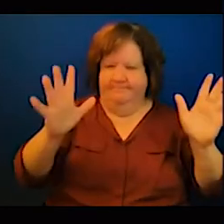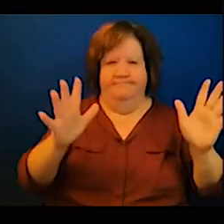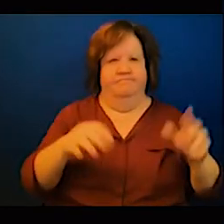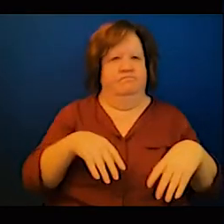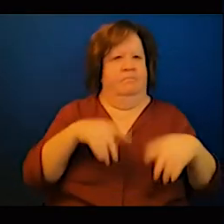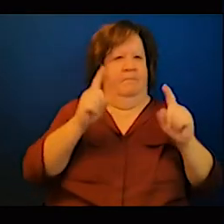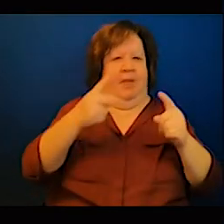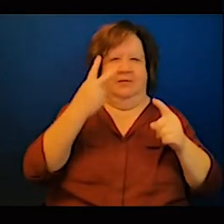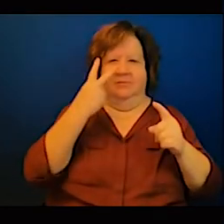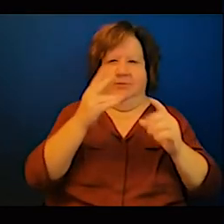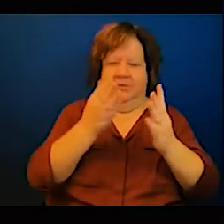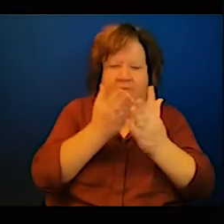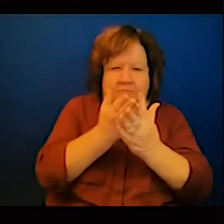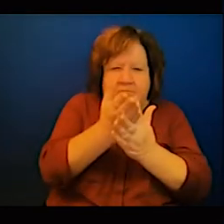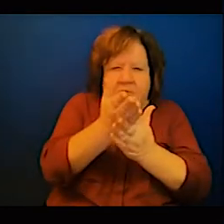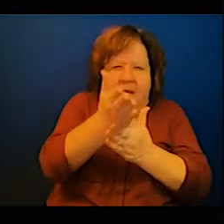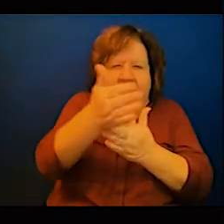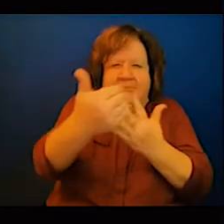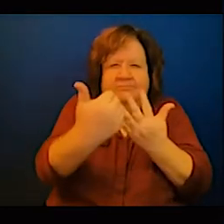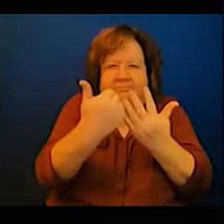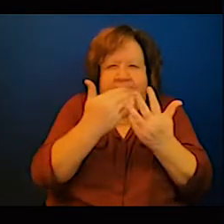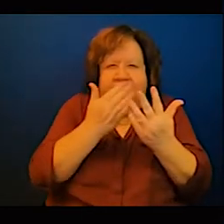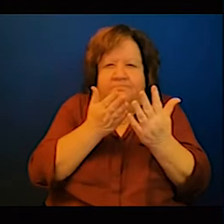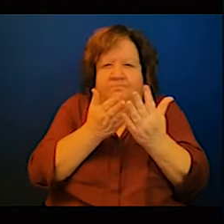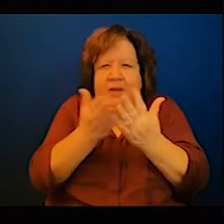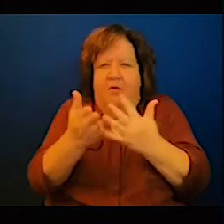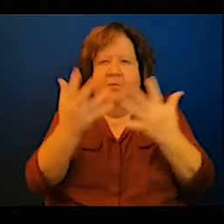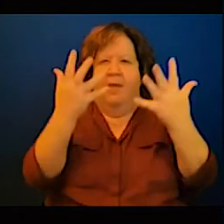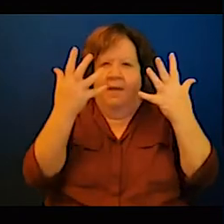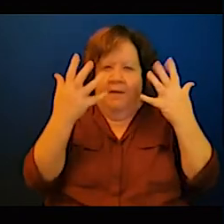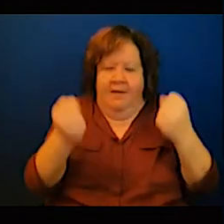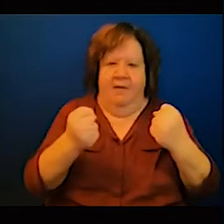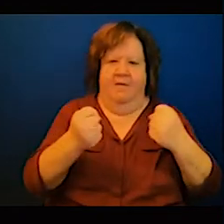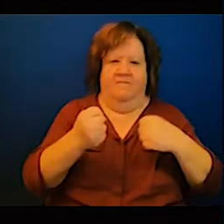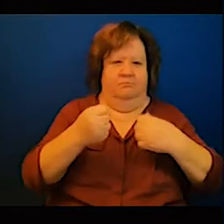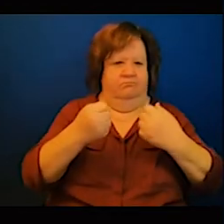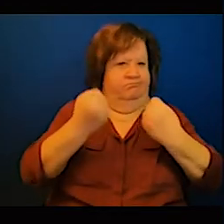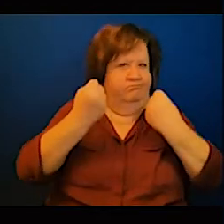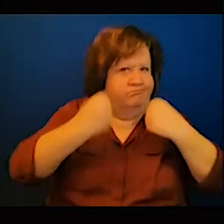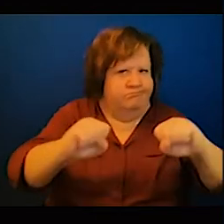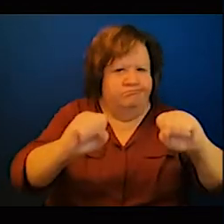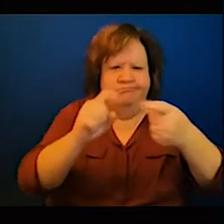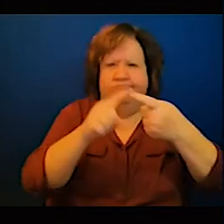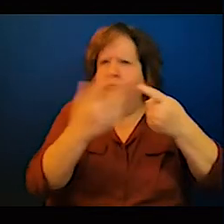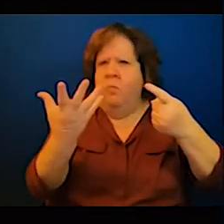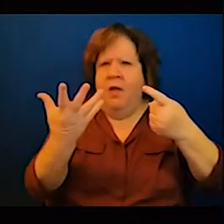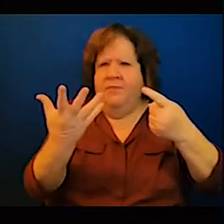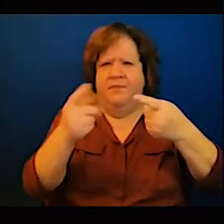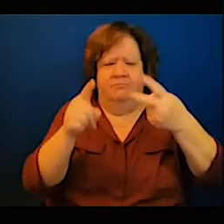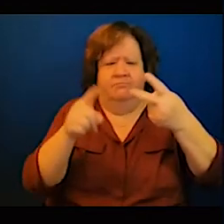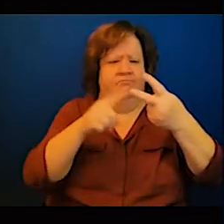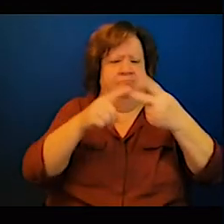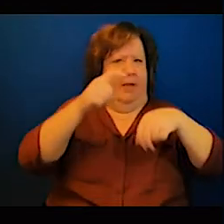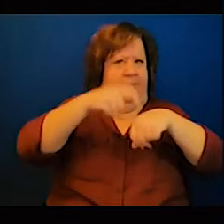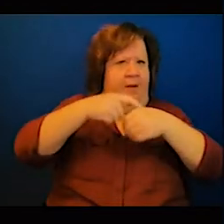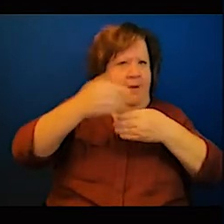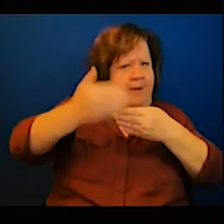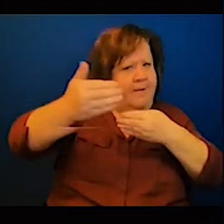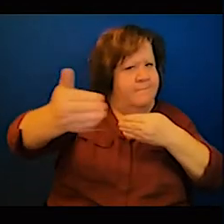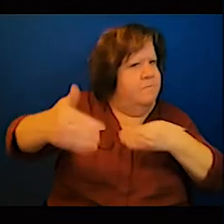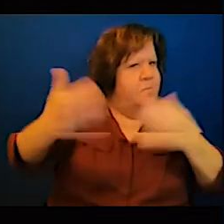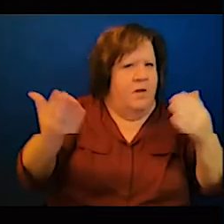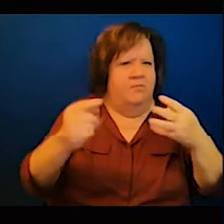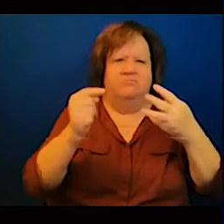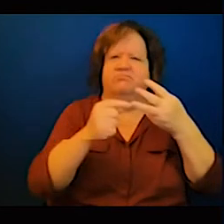to say there is no way government will be able to achieve to execute these actions we need clouding in private sector